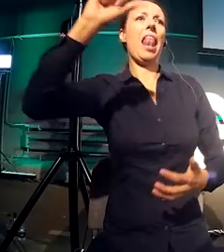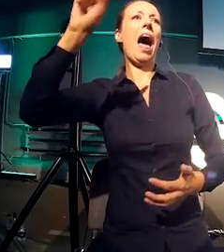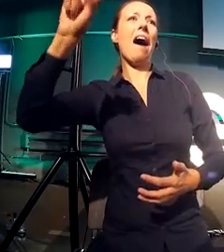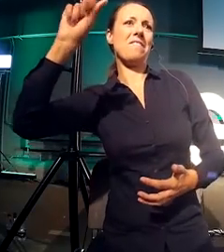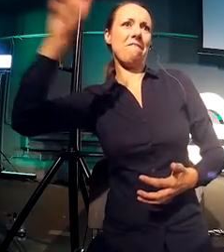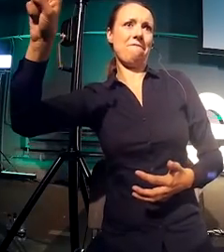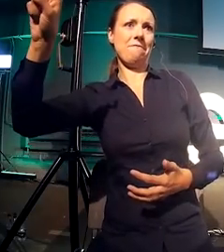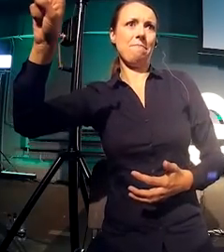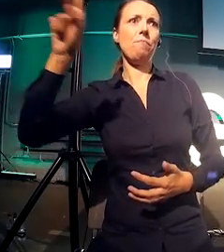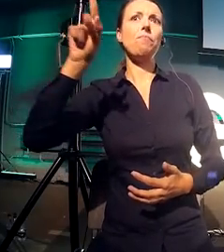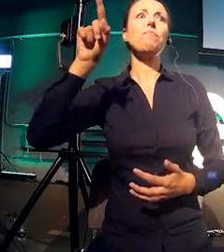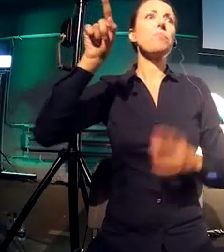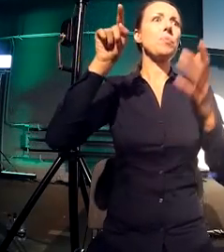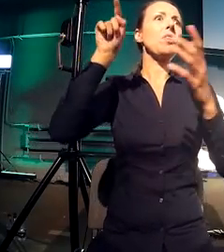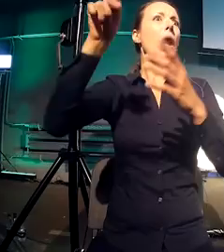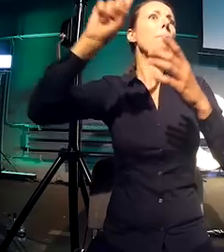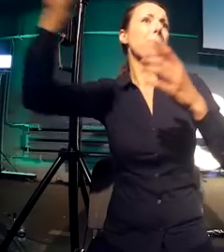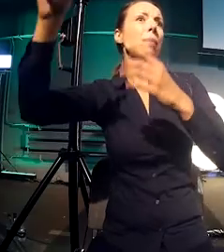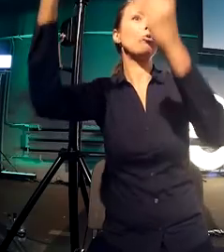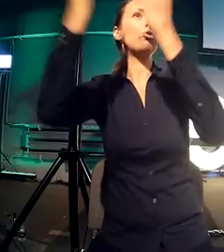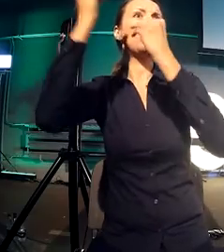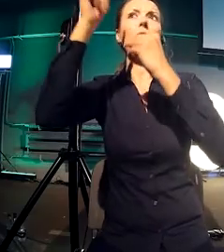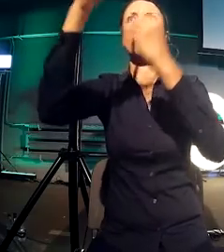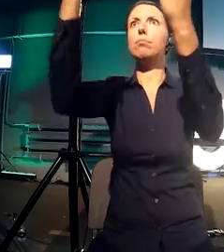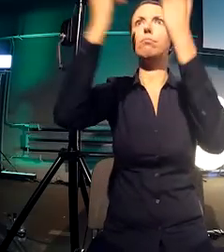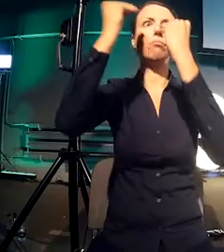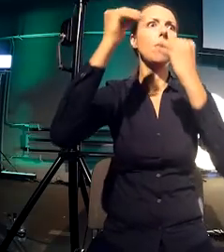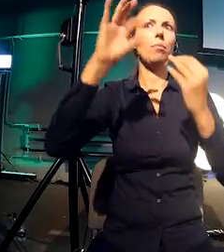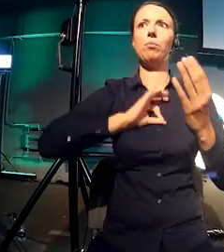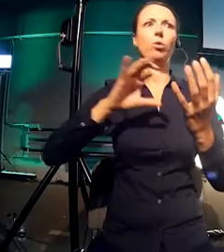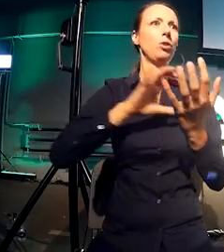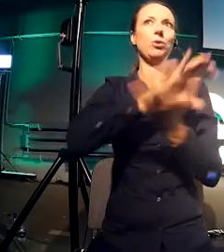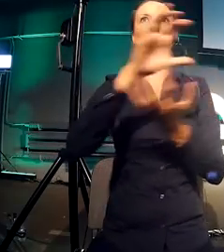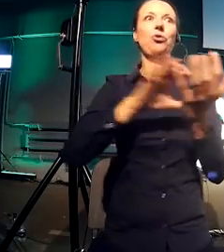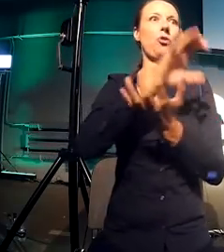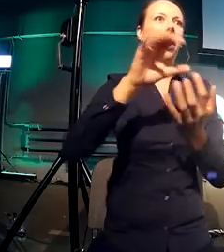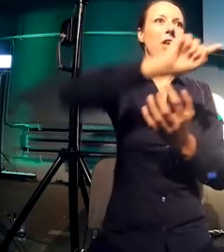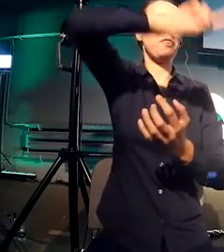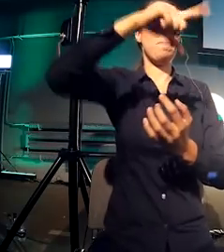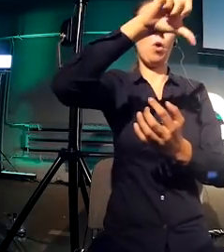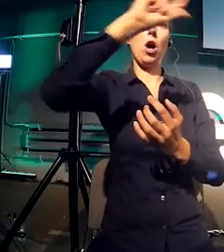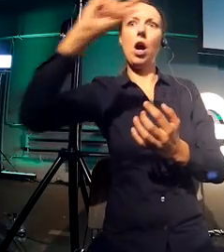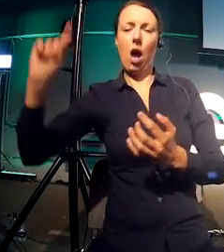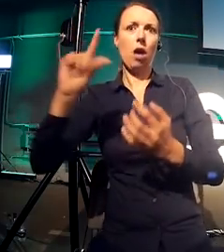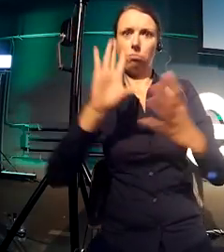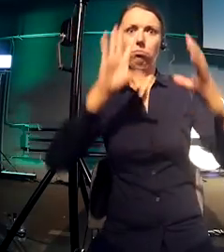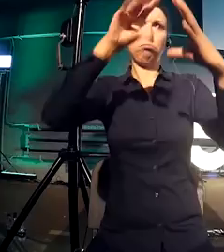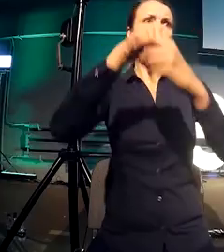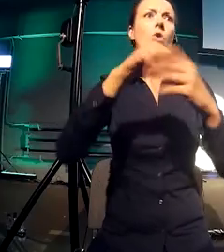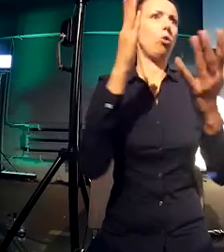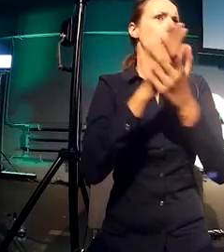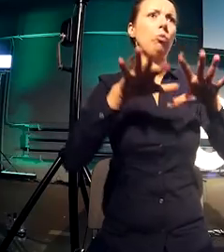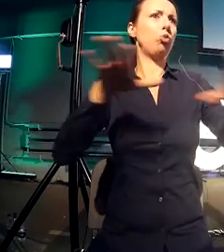a lot of you design students know, your first year, you work on small things. So he told us to all go home,